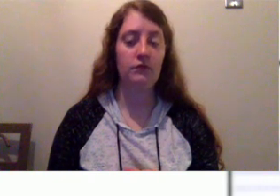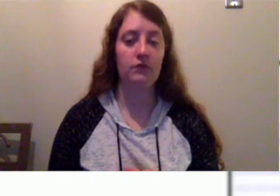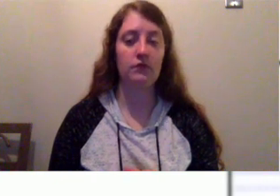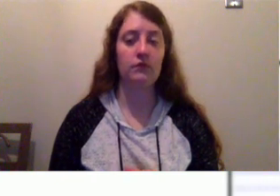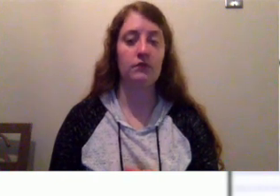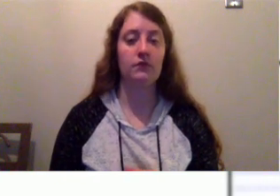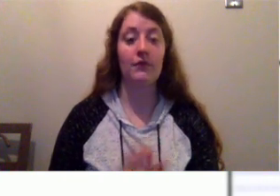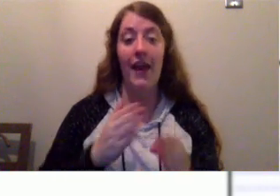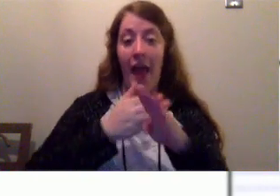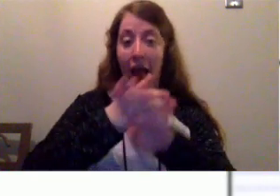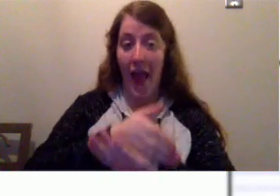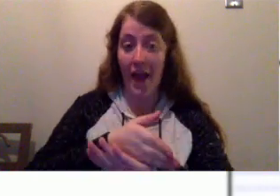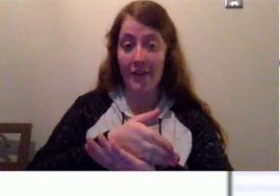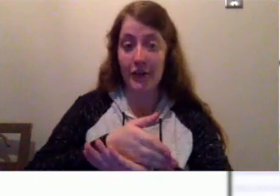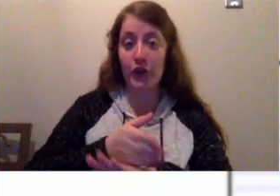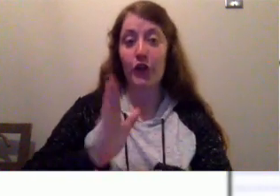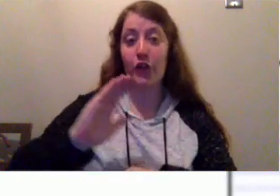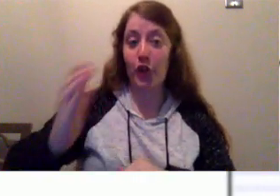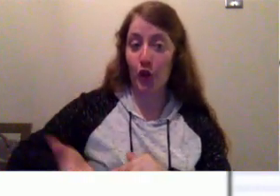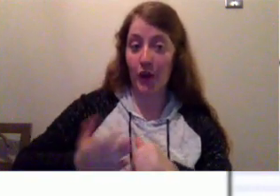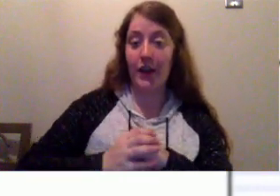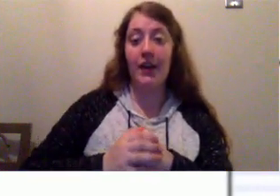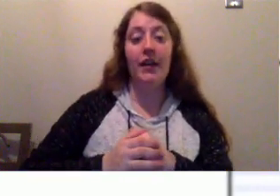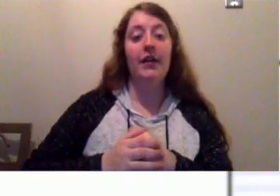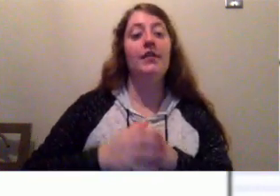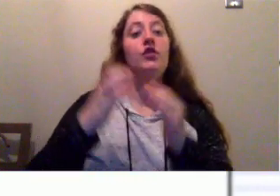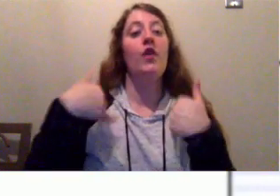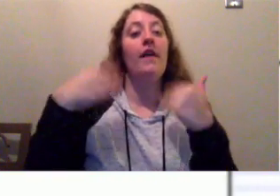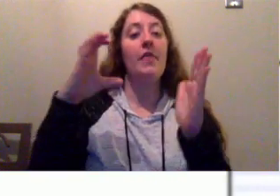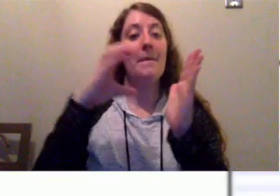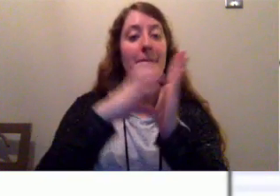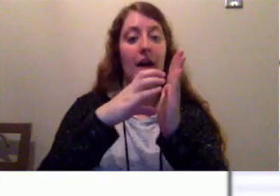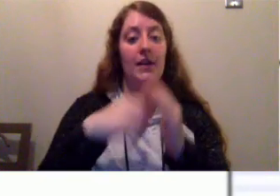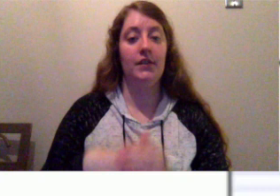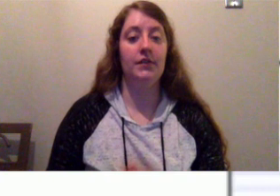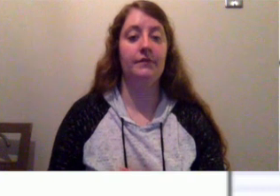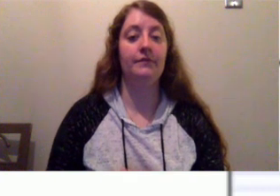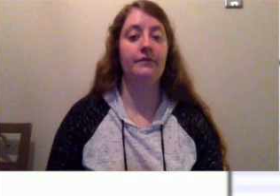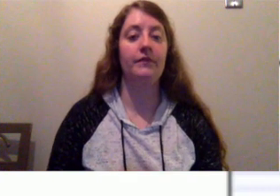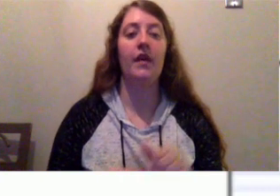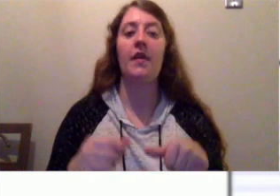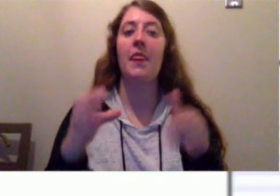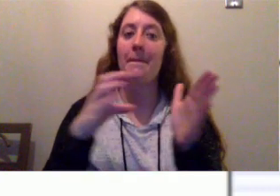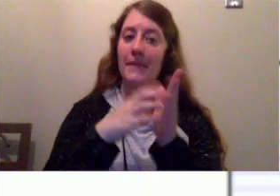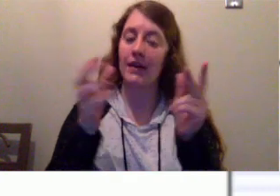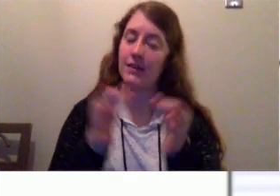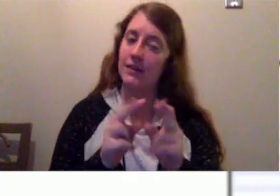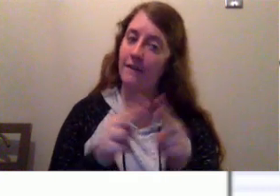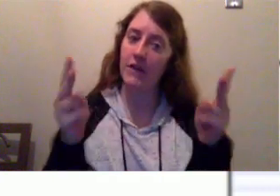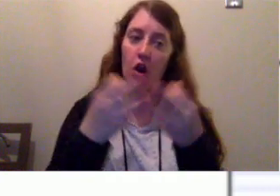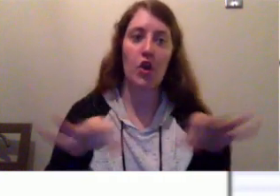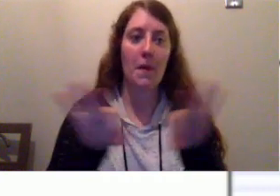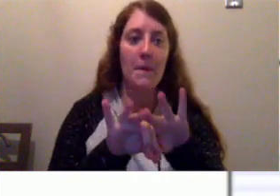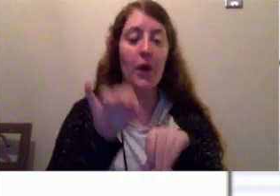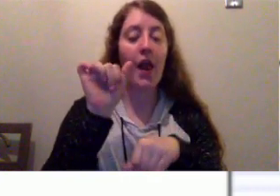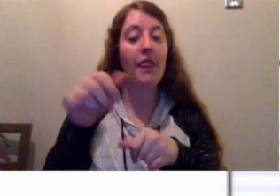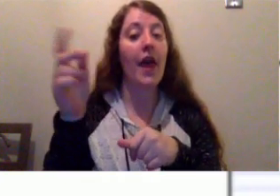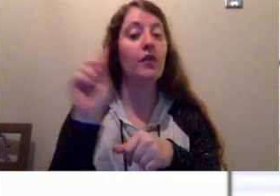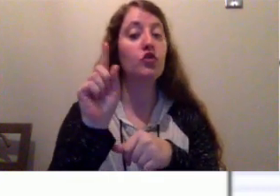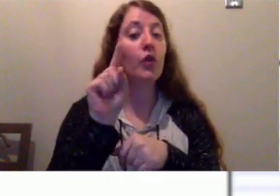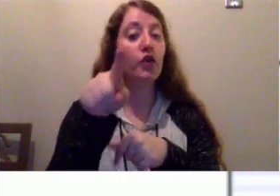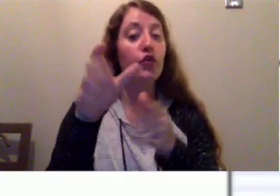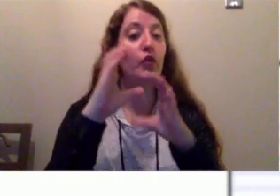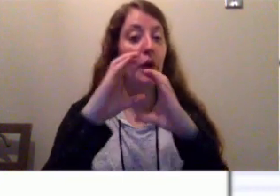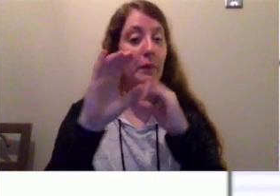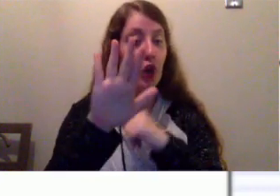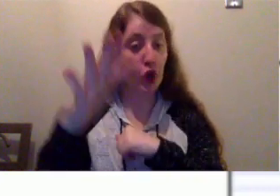After the salutation comes the body of the letter. The body is very important because it is where you communicate your thoughts,